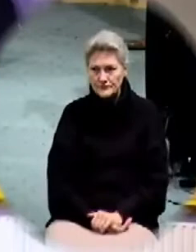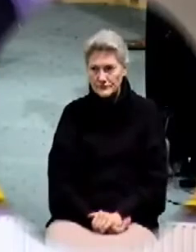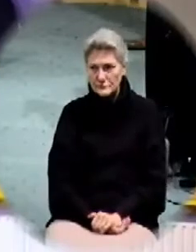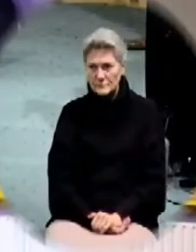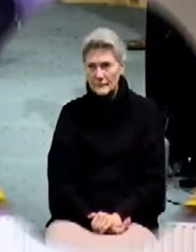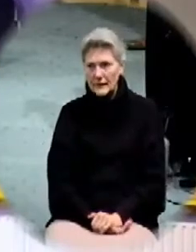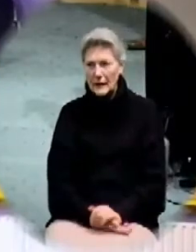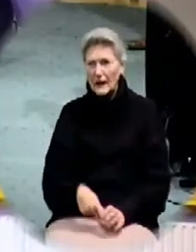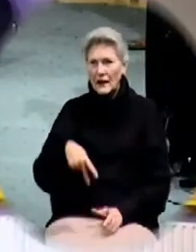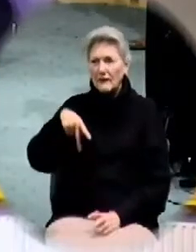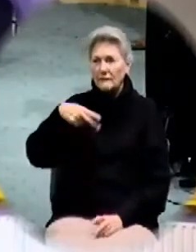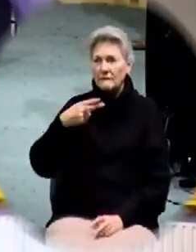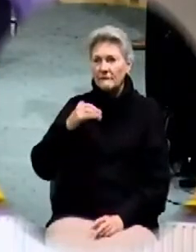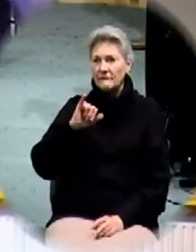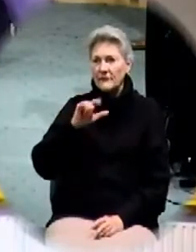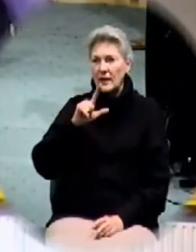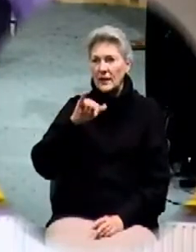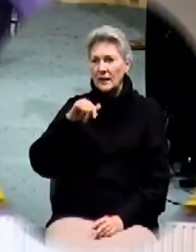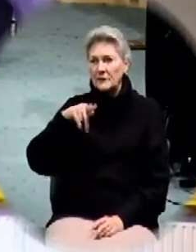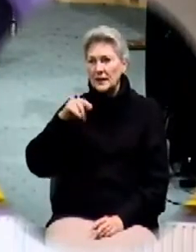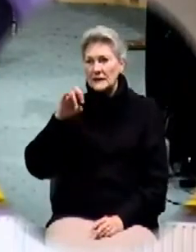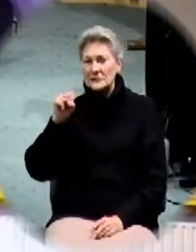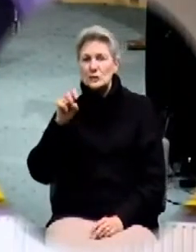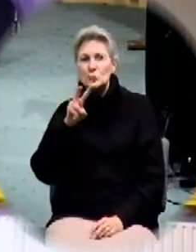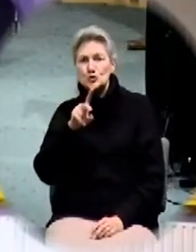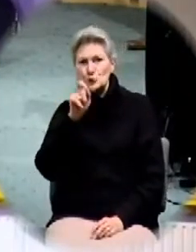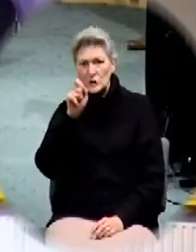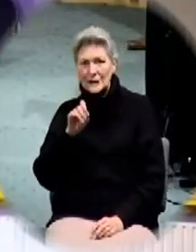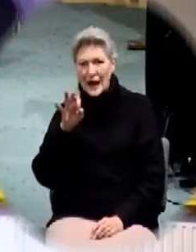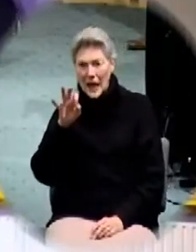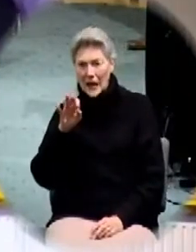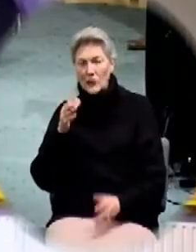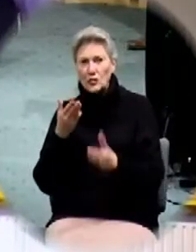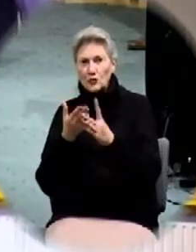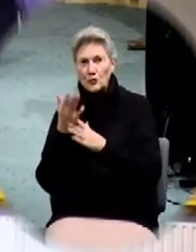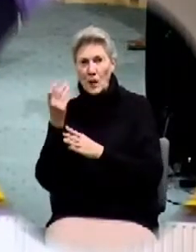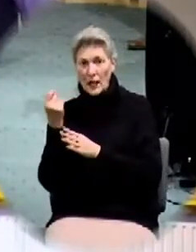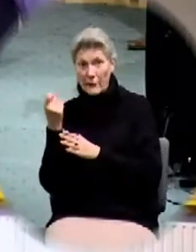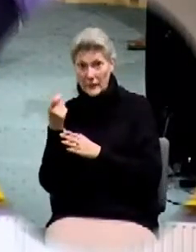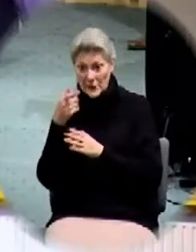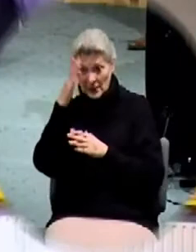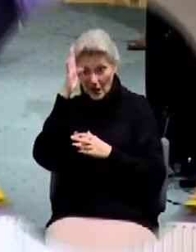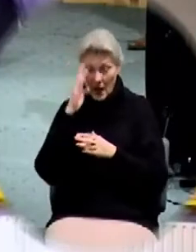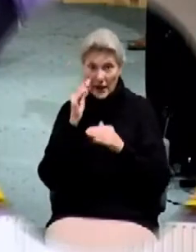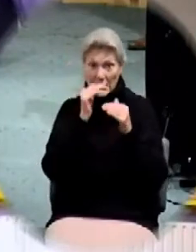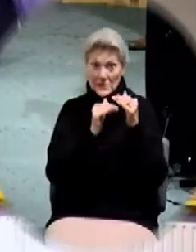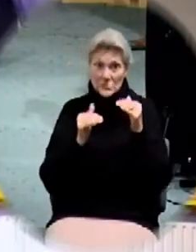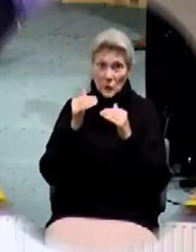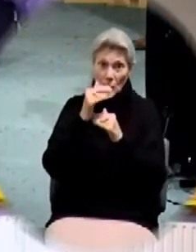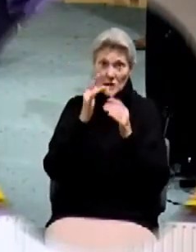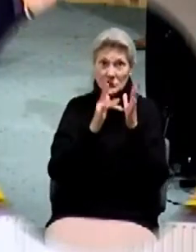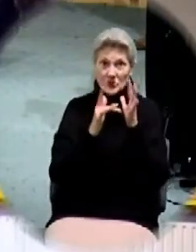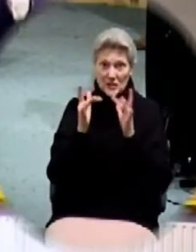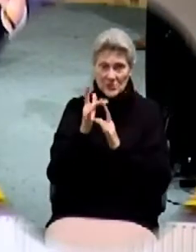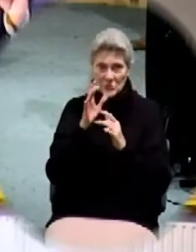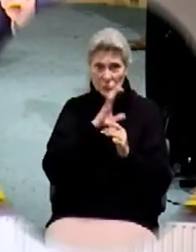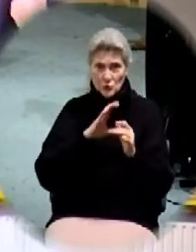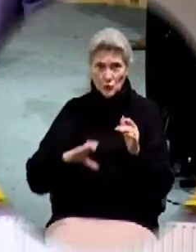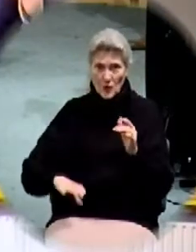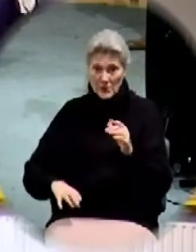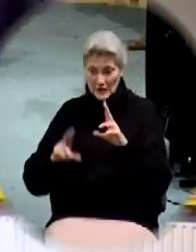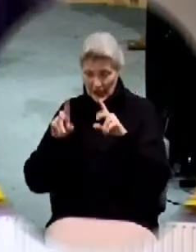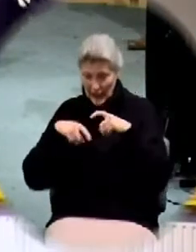Philippians 2 9 11 go ahead and start playing therefore God exalted him Jesus Christ to the highest place and gave him the